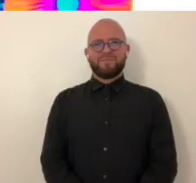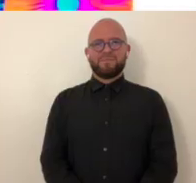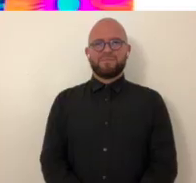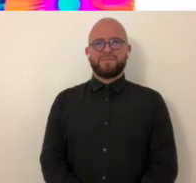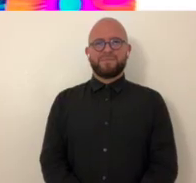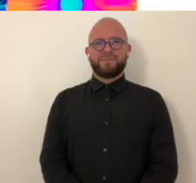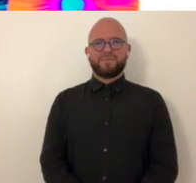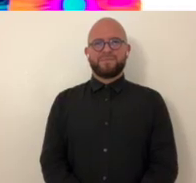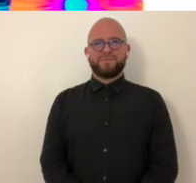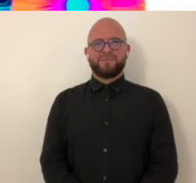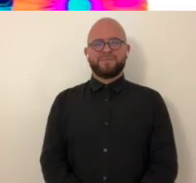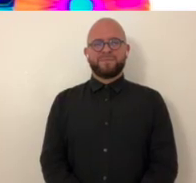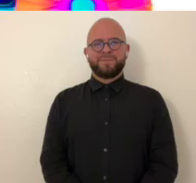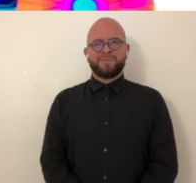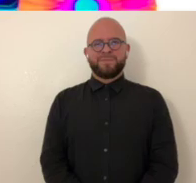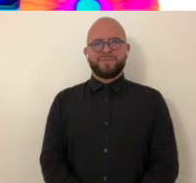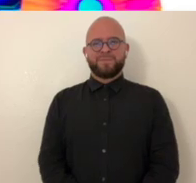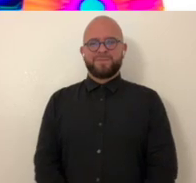much